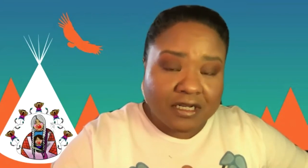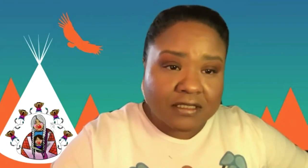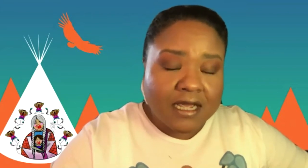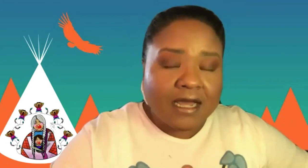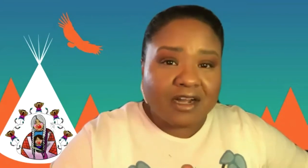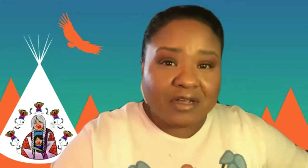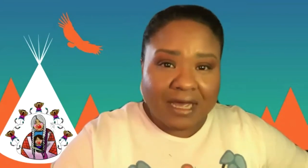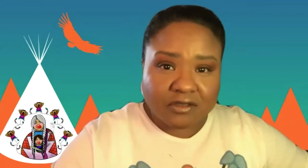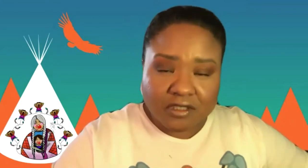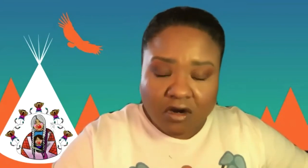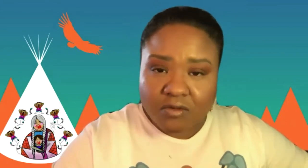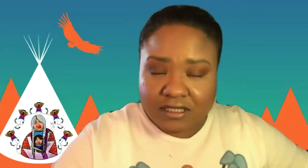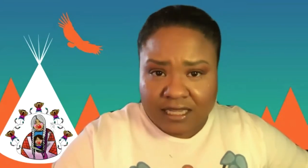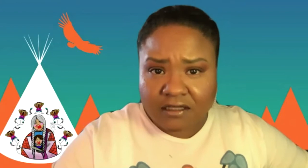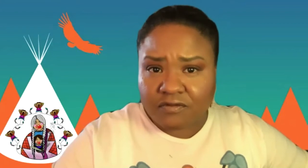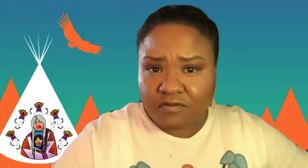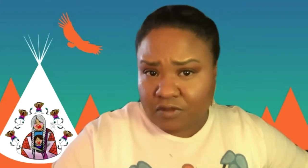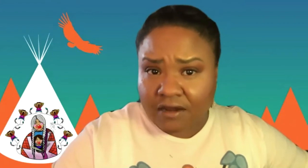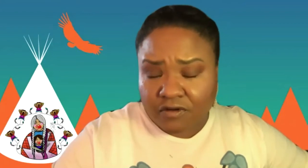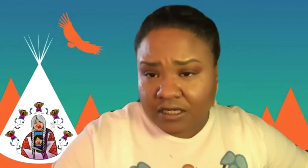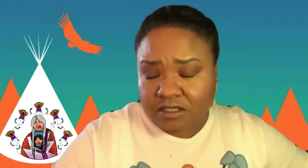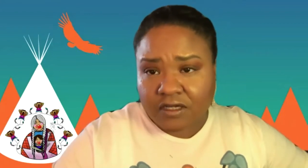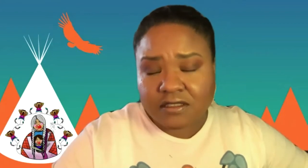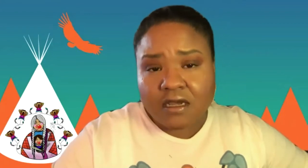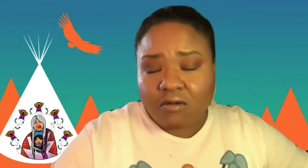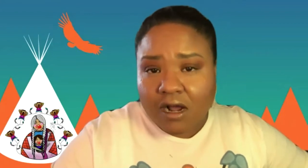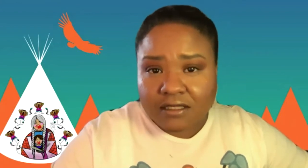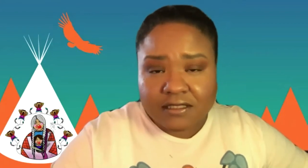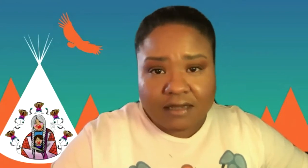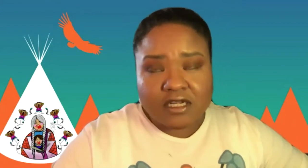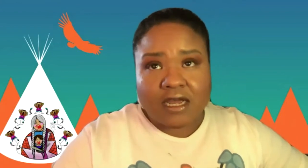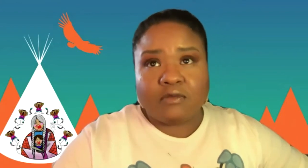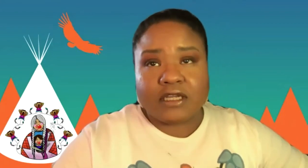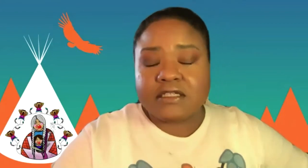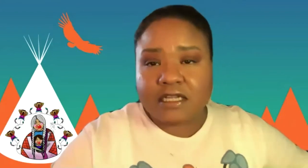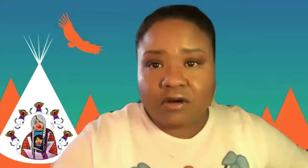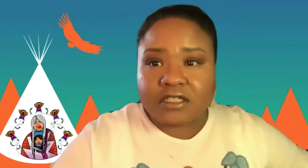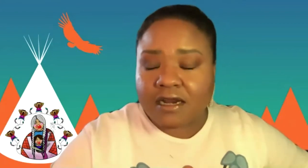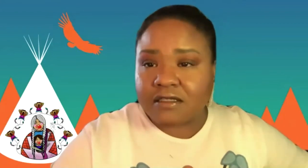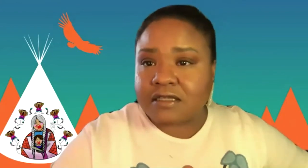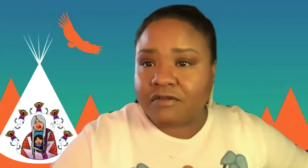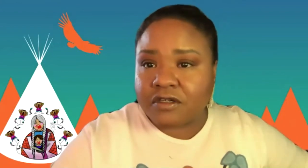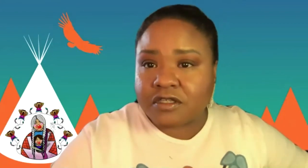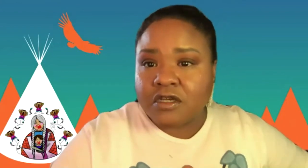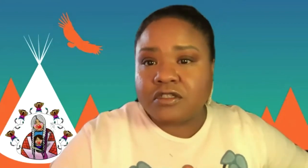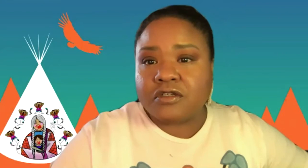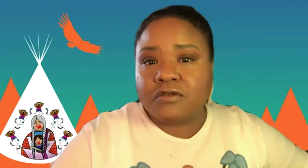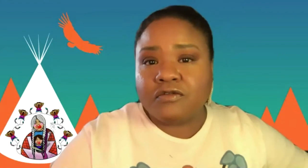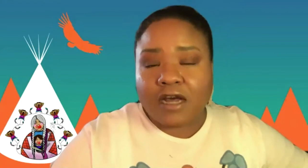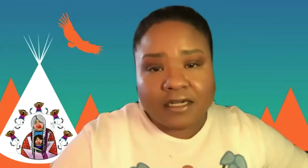communities. And going back towards home is exactly that for each of us, while at the same time we continue our tireless efforts